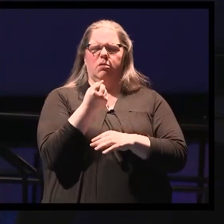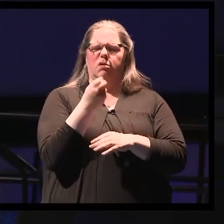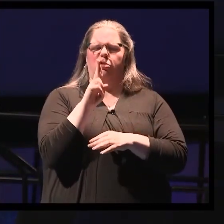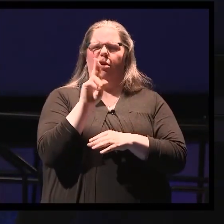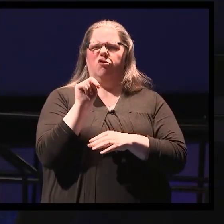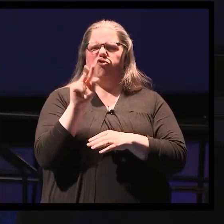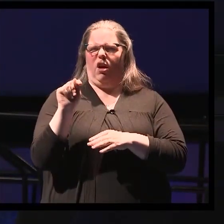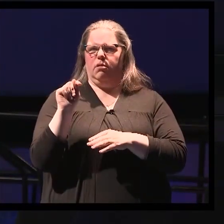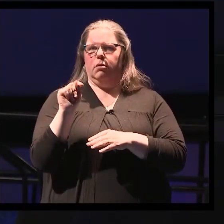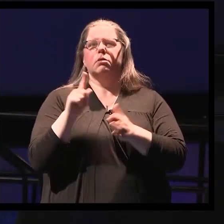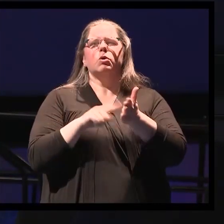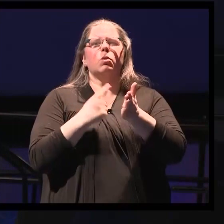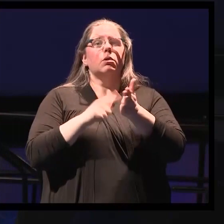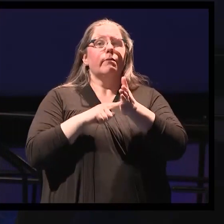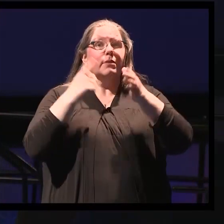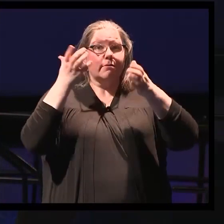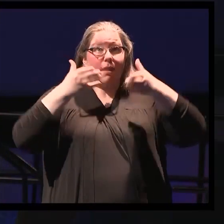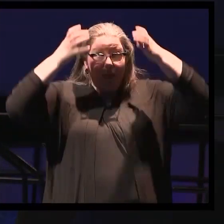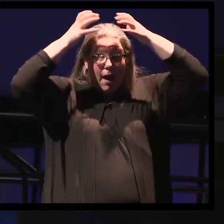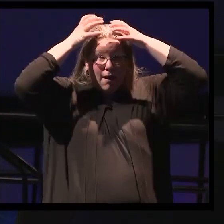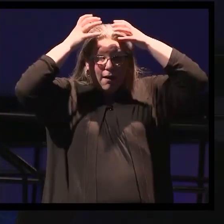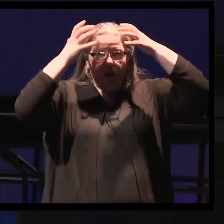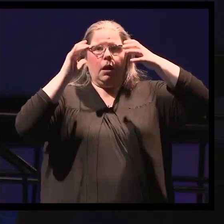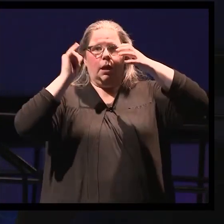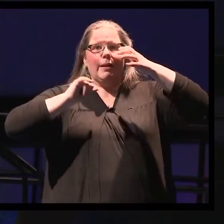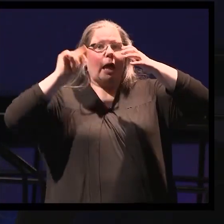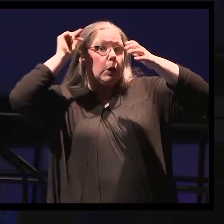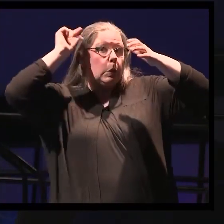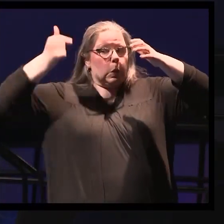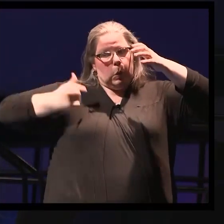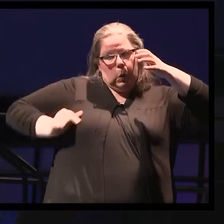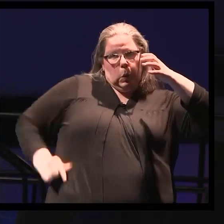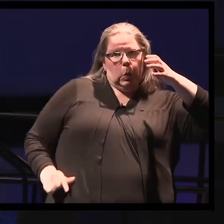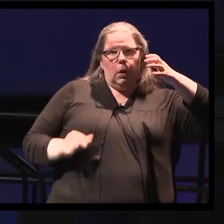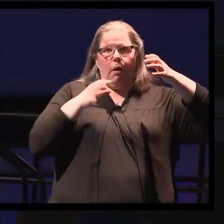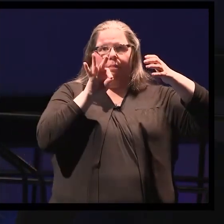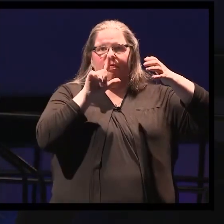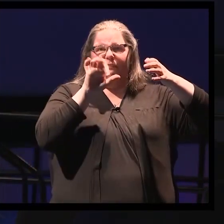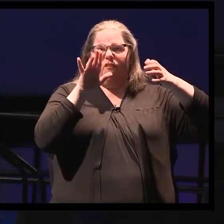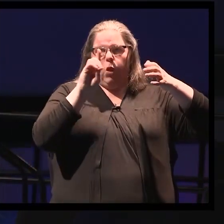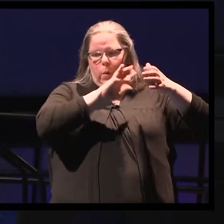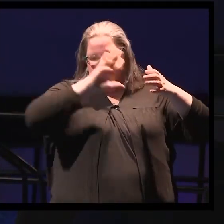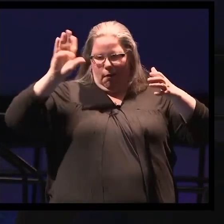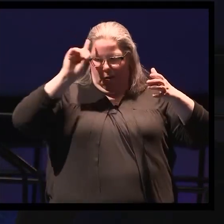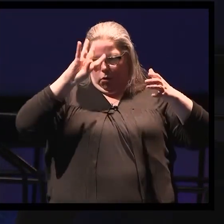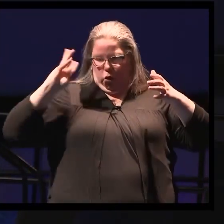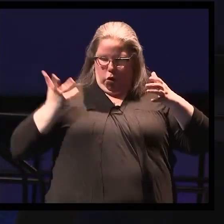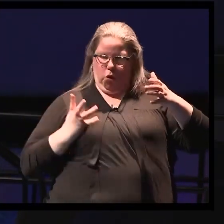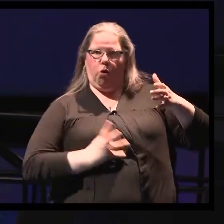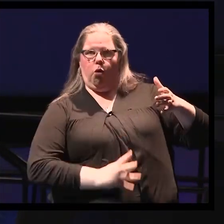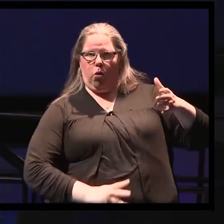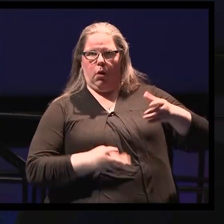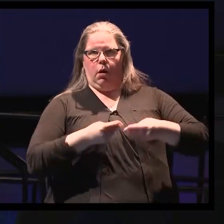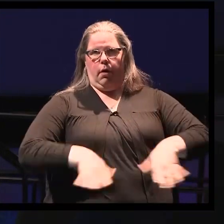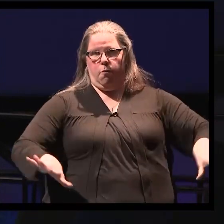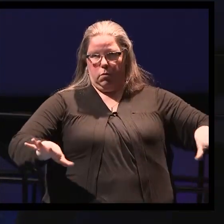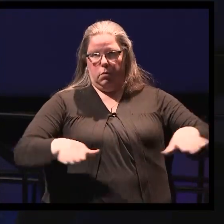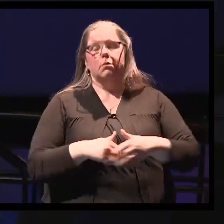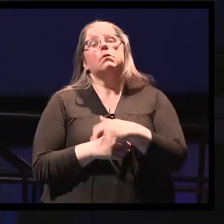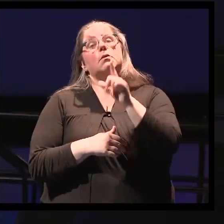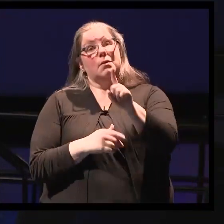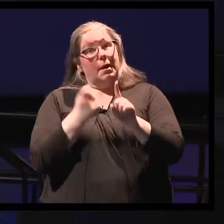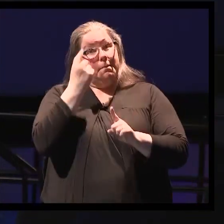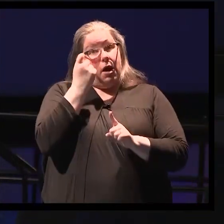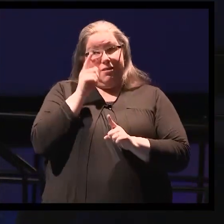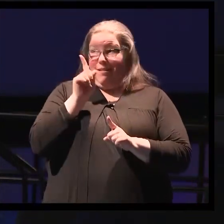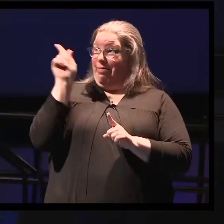abdomen. However, in this patient, she underwent a procedure called an endoscopic third ventriculostomy, which is relatively